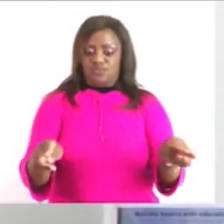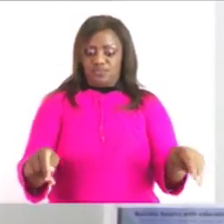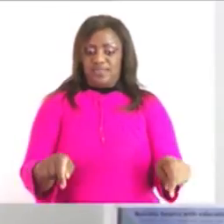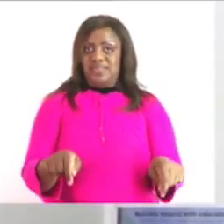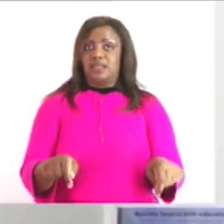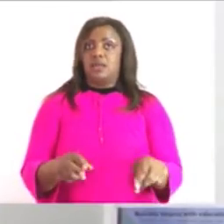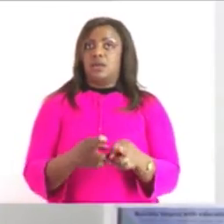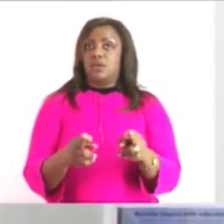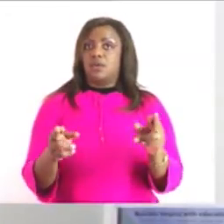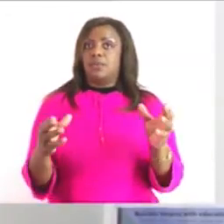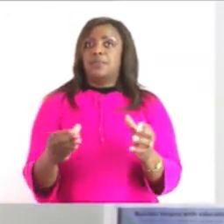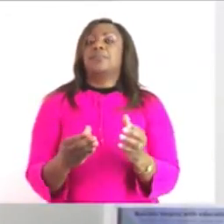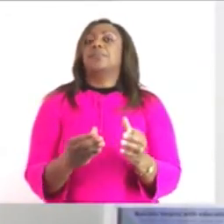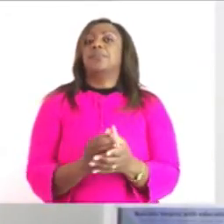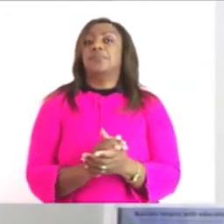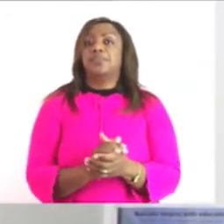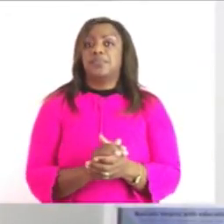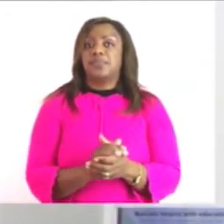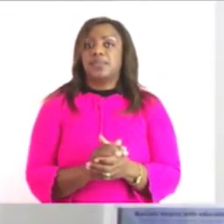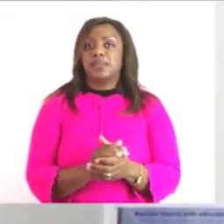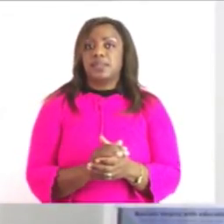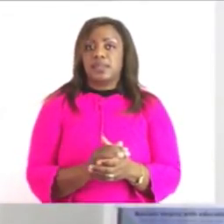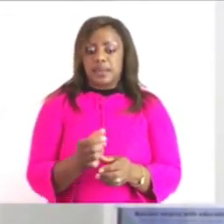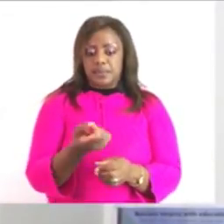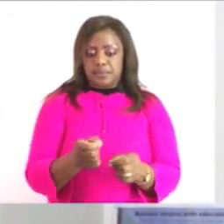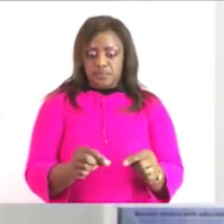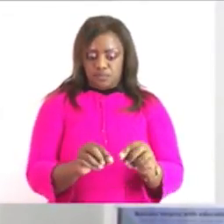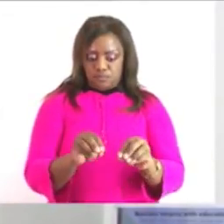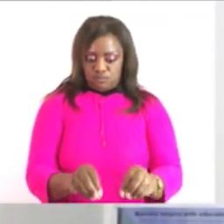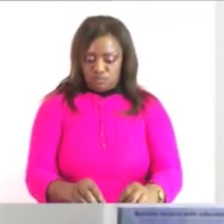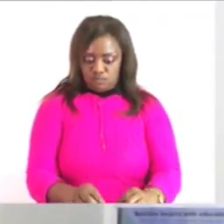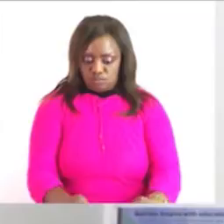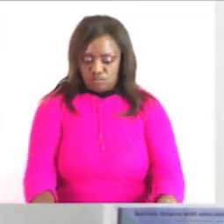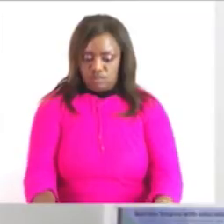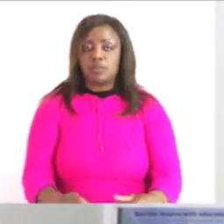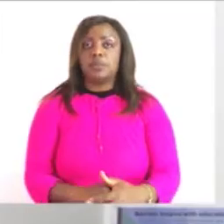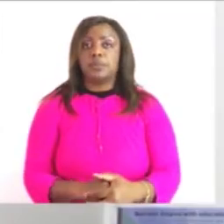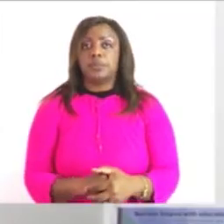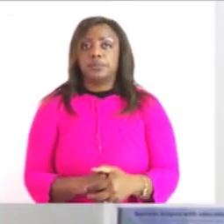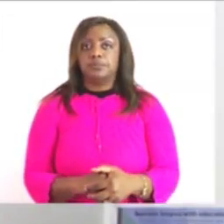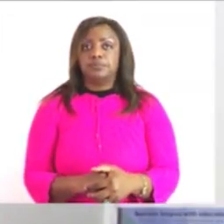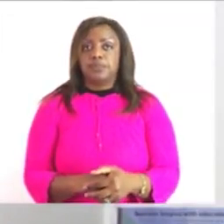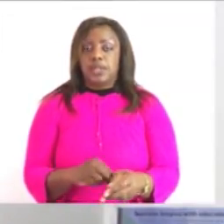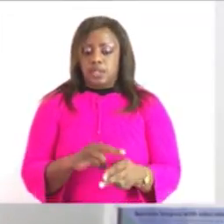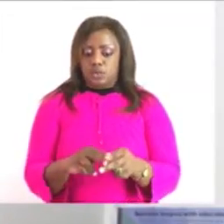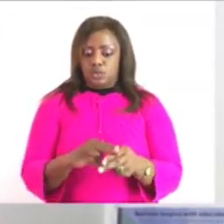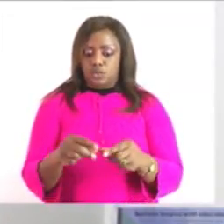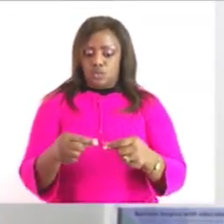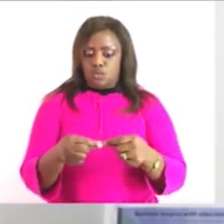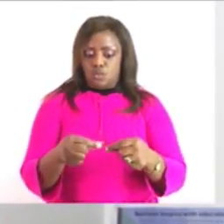you can just place the pen on the table you want you to place the